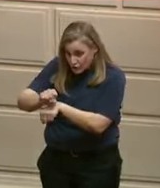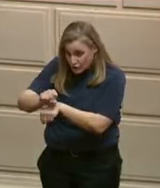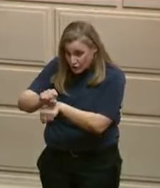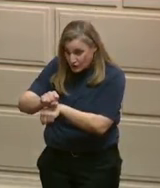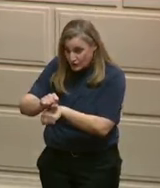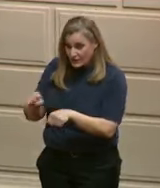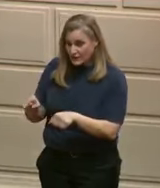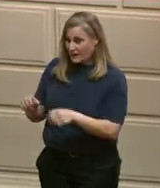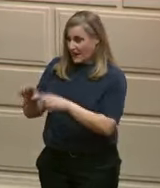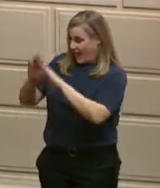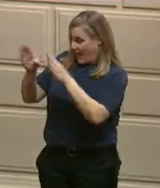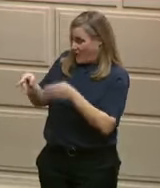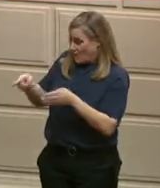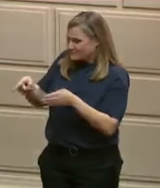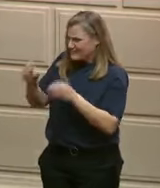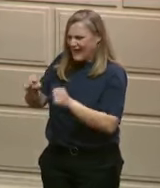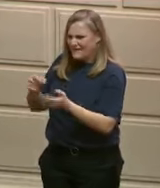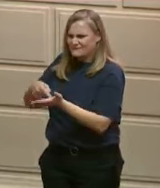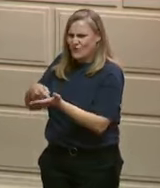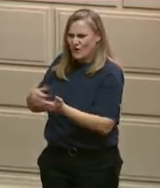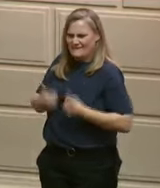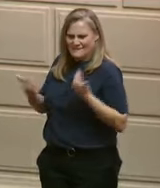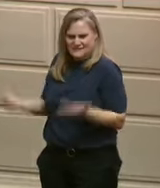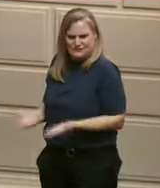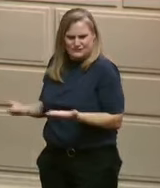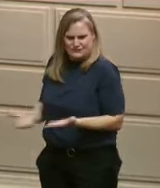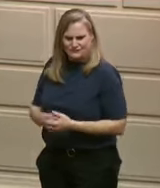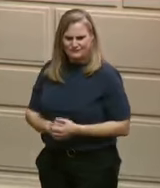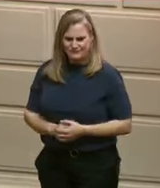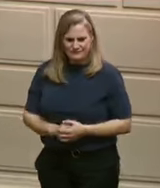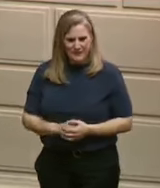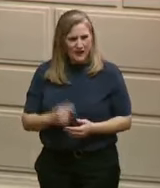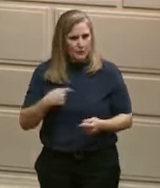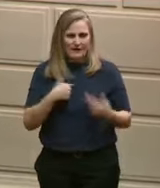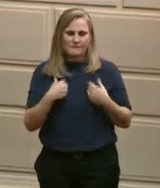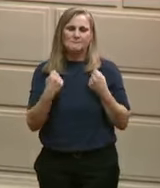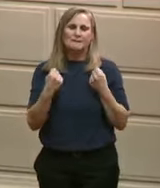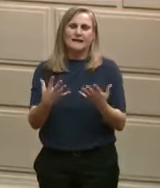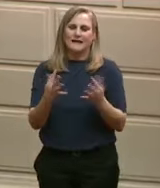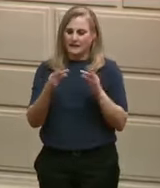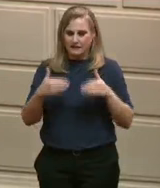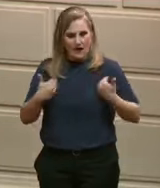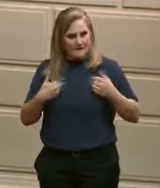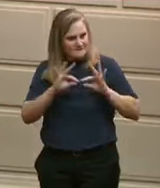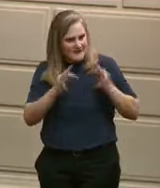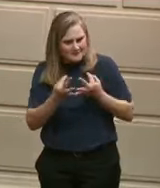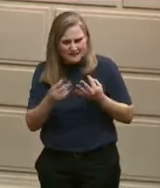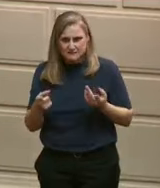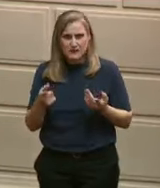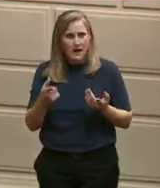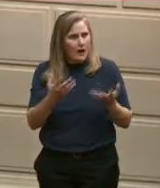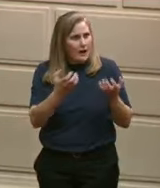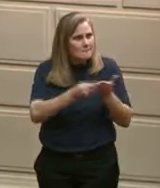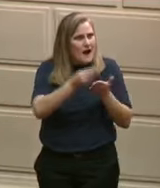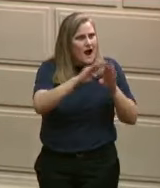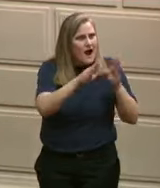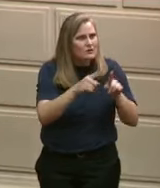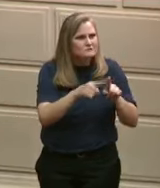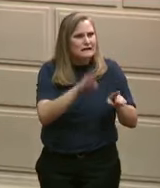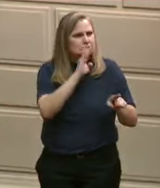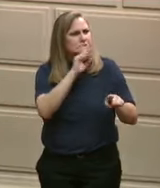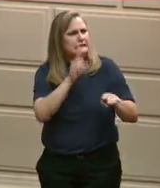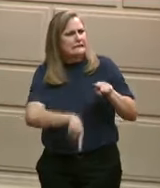We must ensure that our young families can purchase their first homes and that our nurses